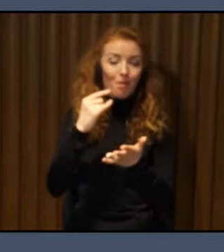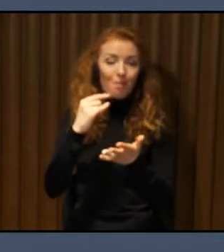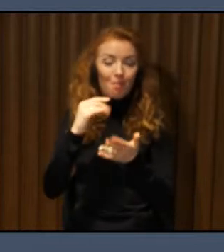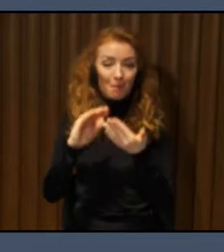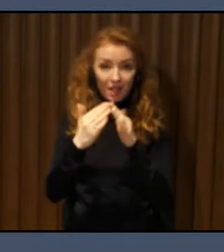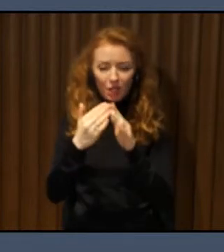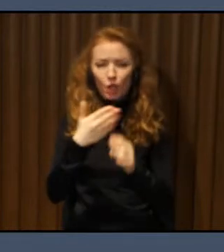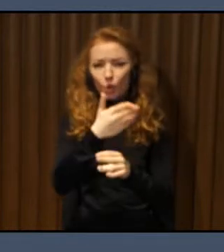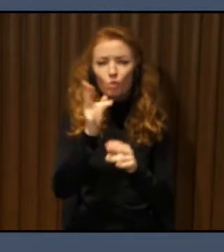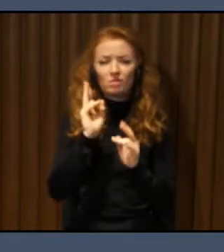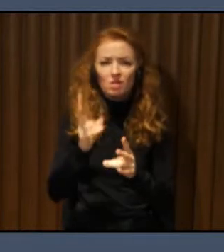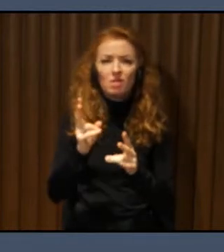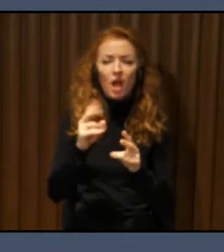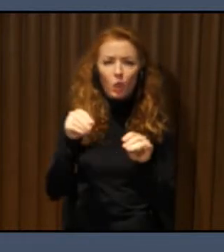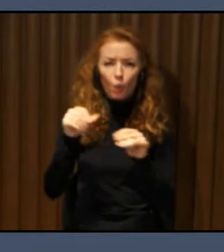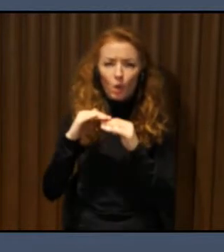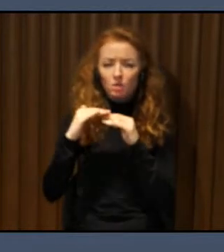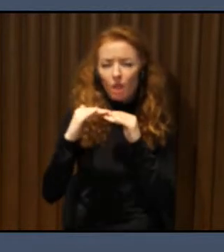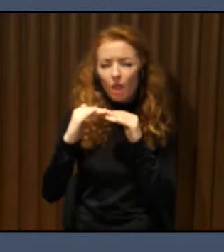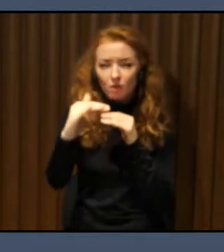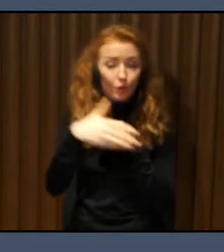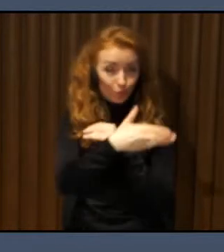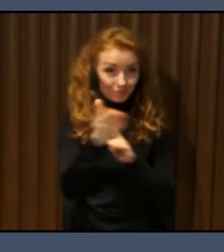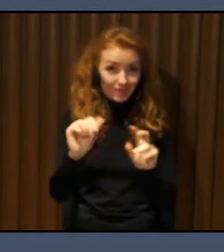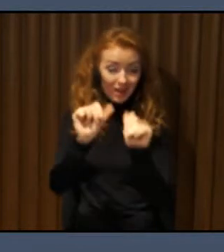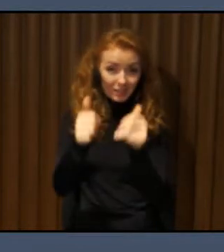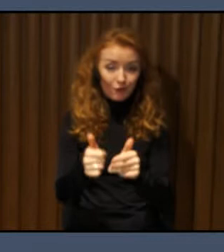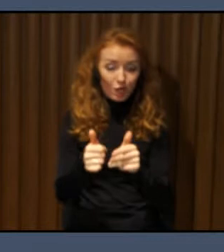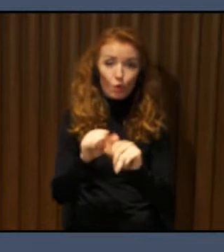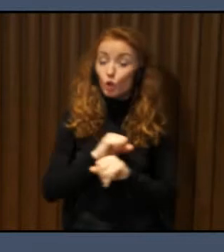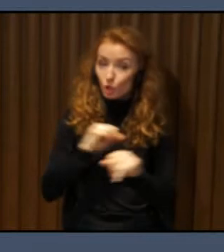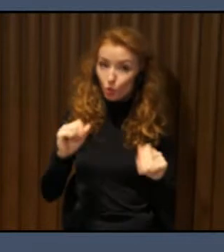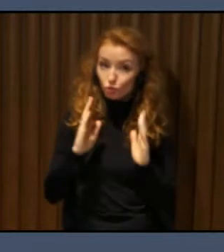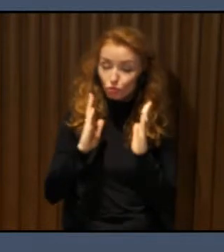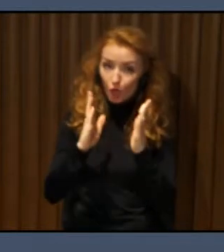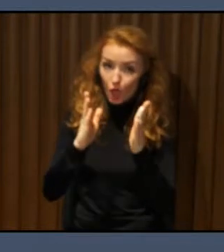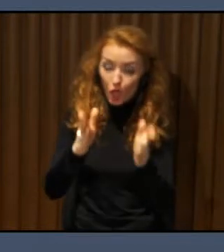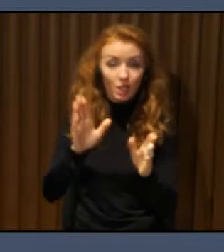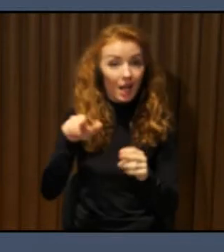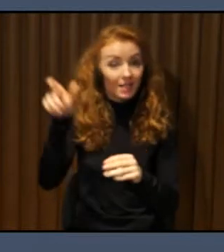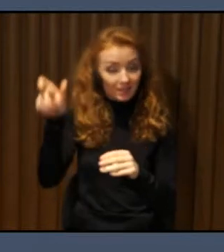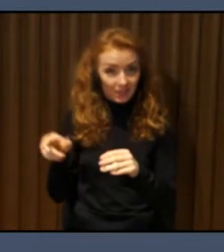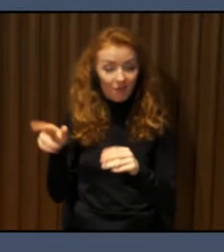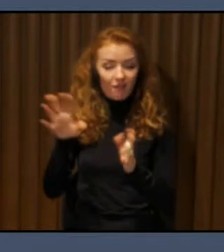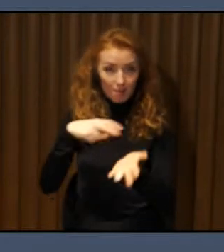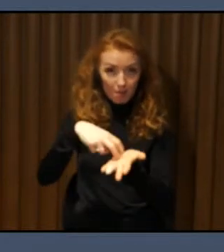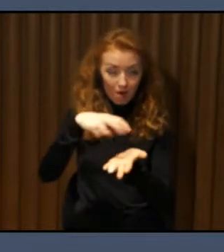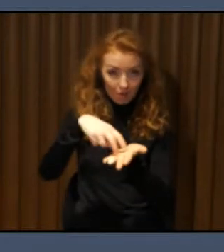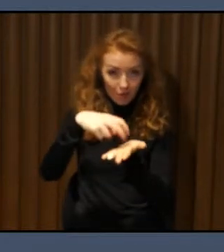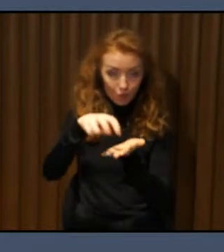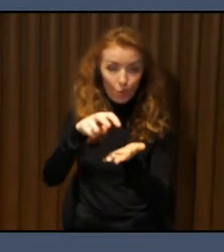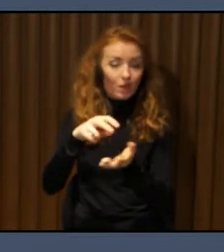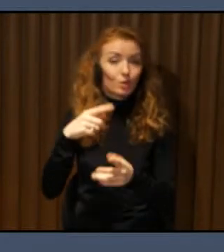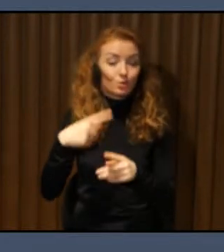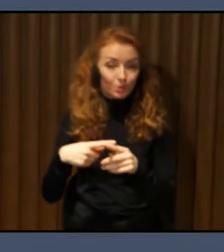you need to check to build roads, safe roads for the people to be able to move. If you don't have a ramp to access to a